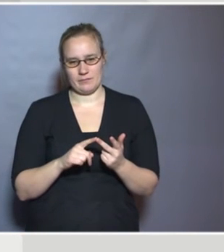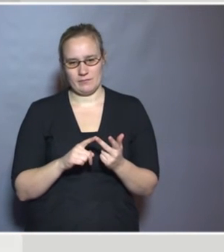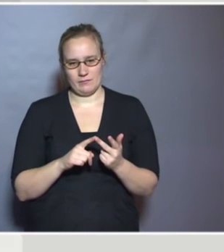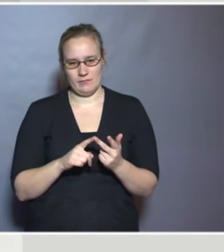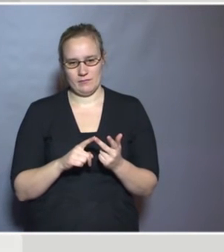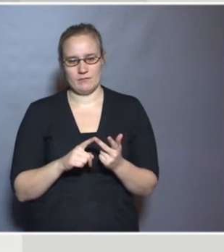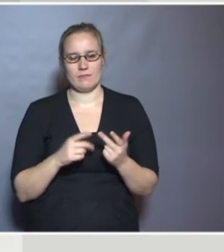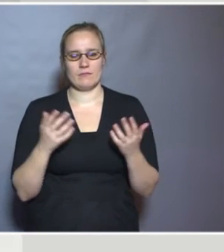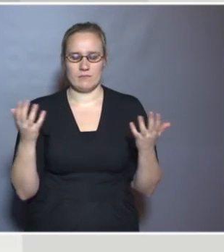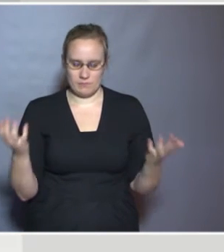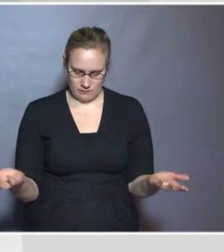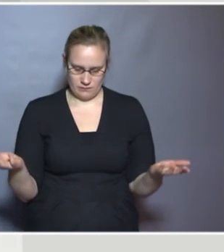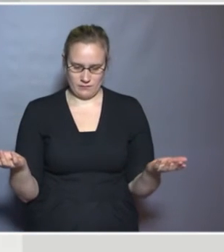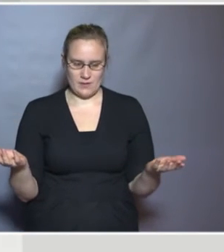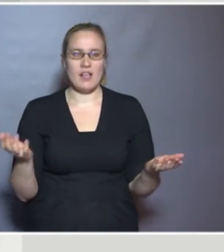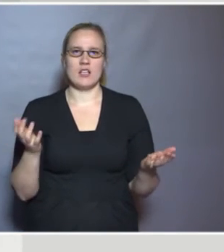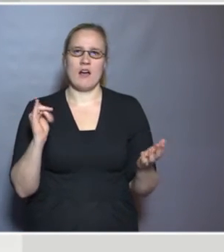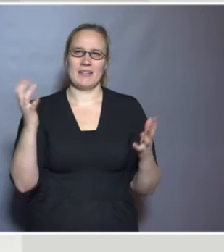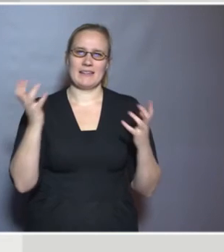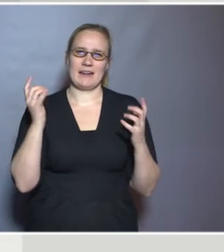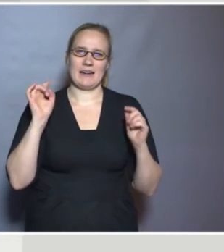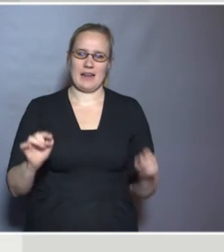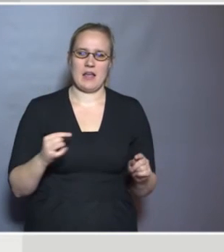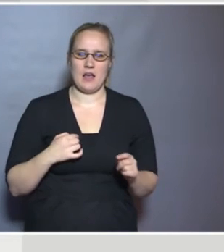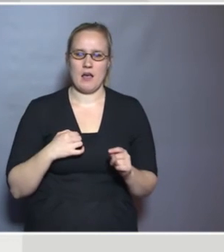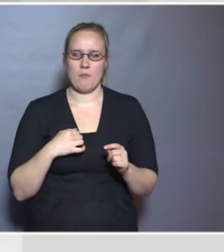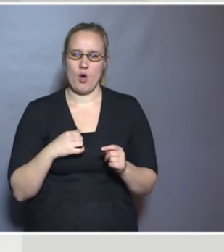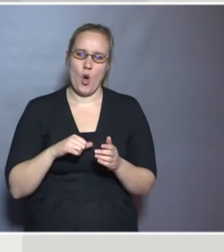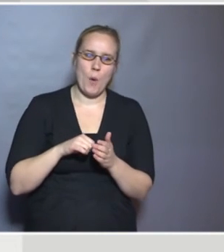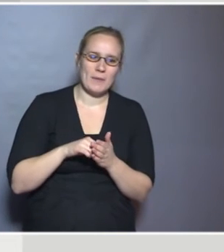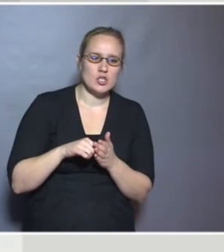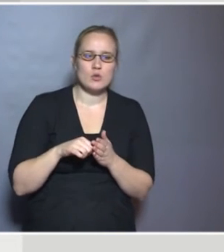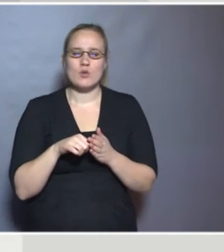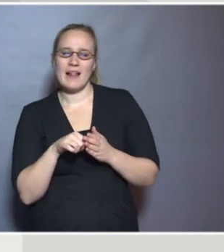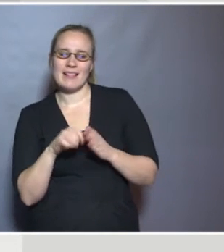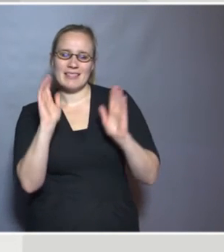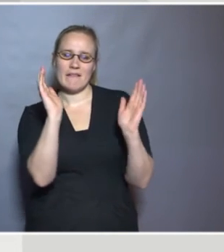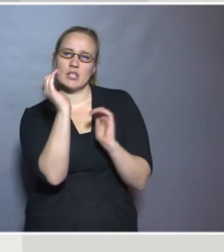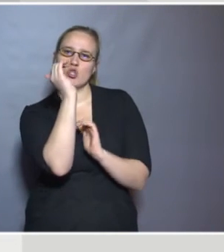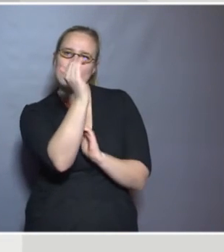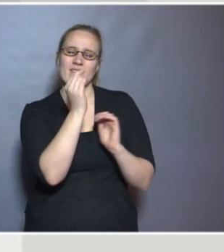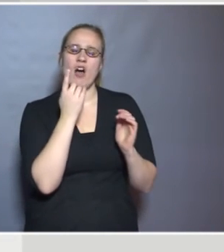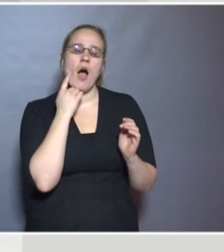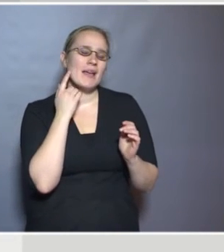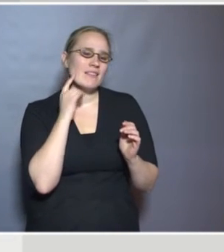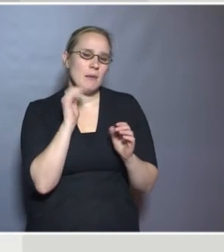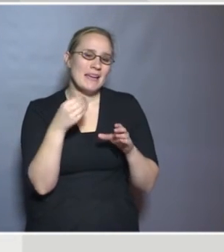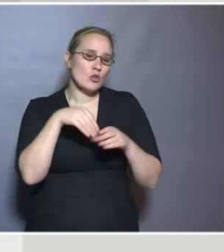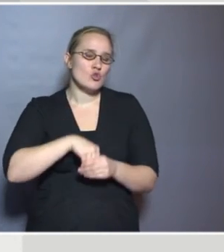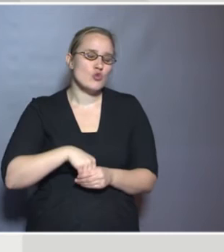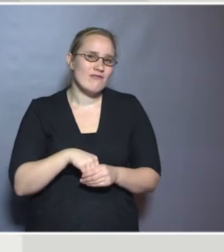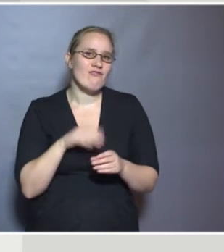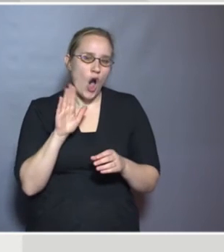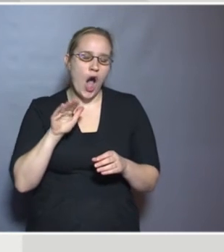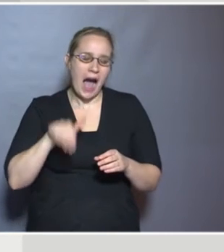So, we needed an operational definition of what do we mean by inclusion? What's an